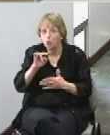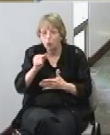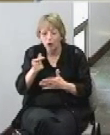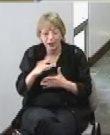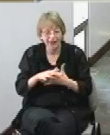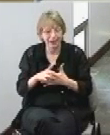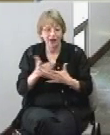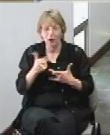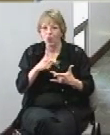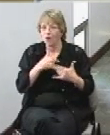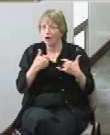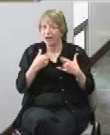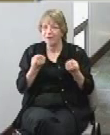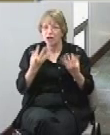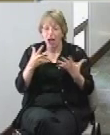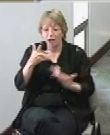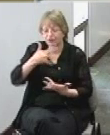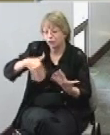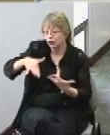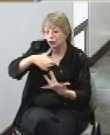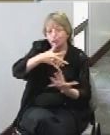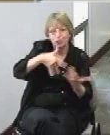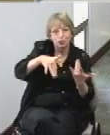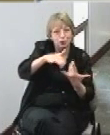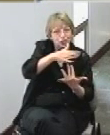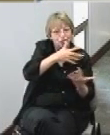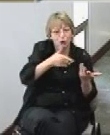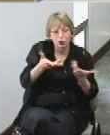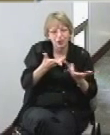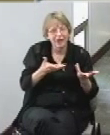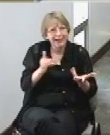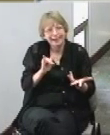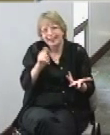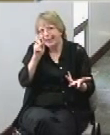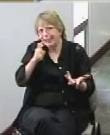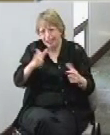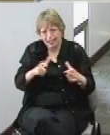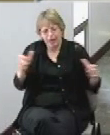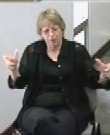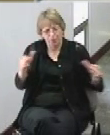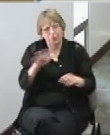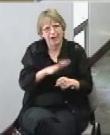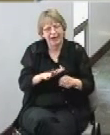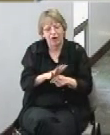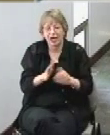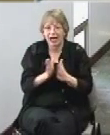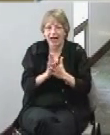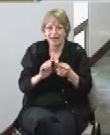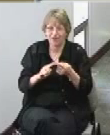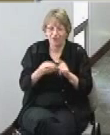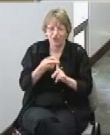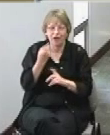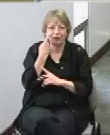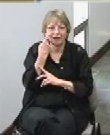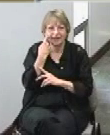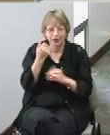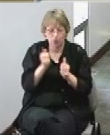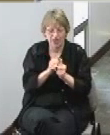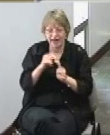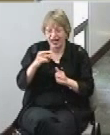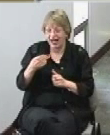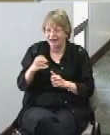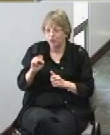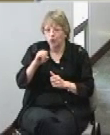a lot of social gatherings that that need a place to go I asked a friend of mine who has a high school student